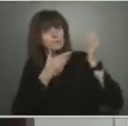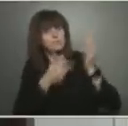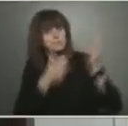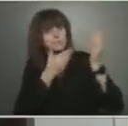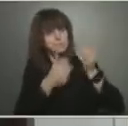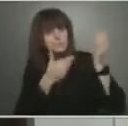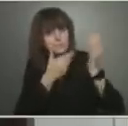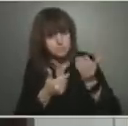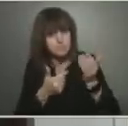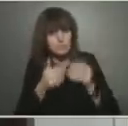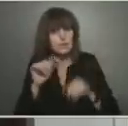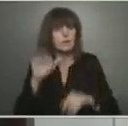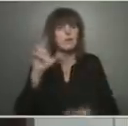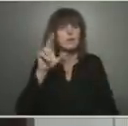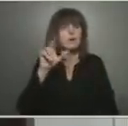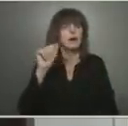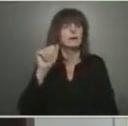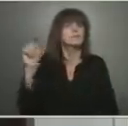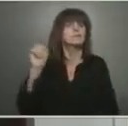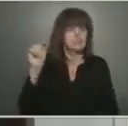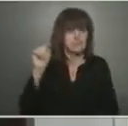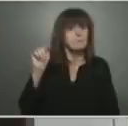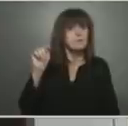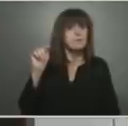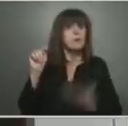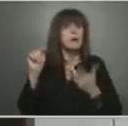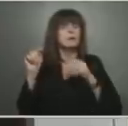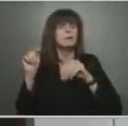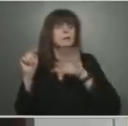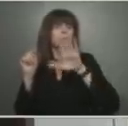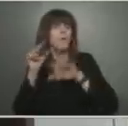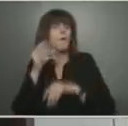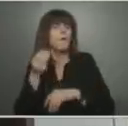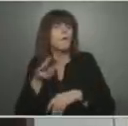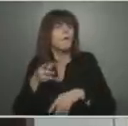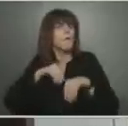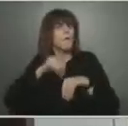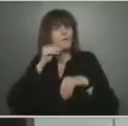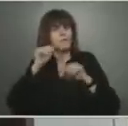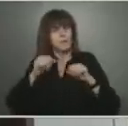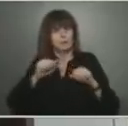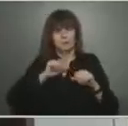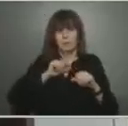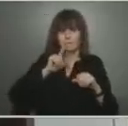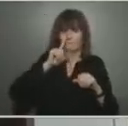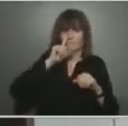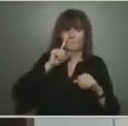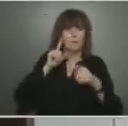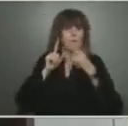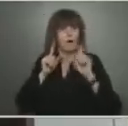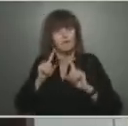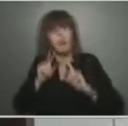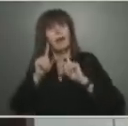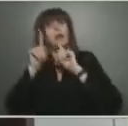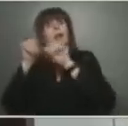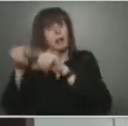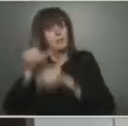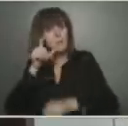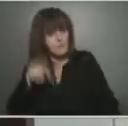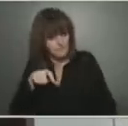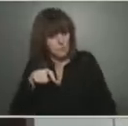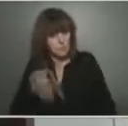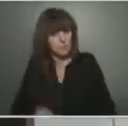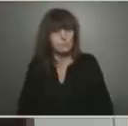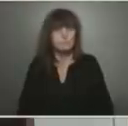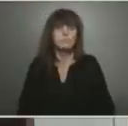testing done in the comfort of your apartment or home and not have to go elsewhere for it. So, I hope that